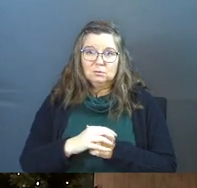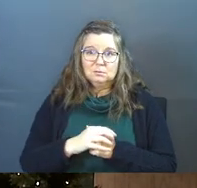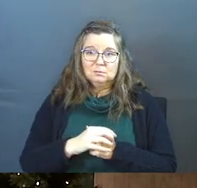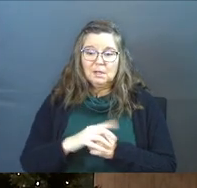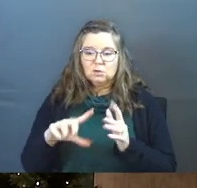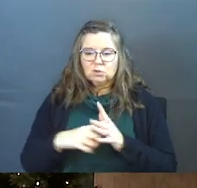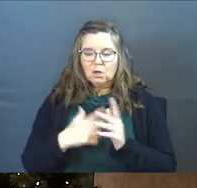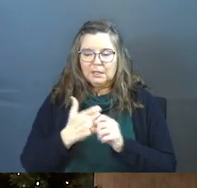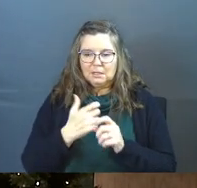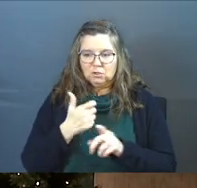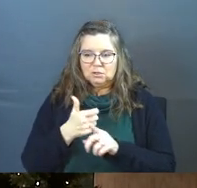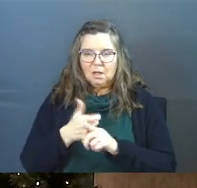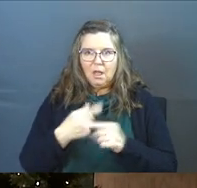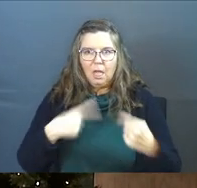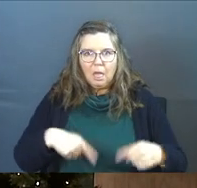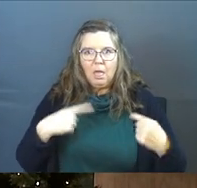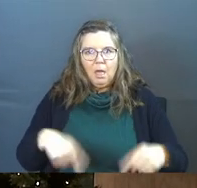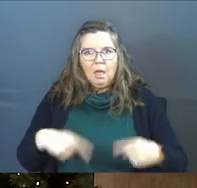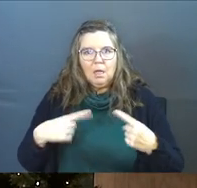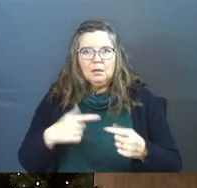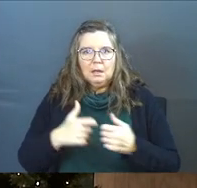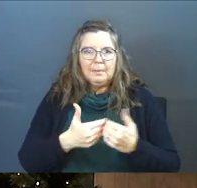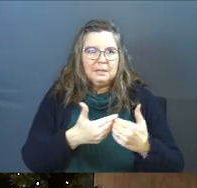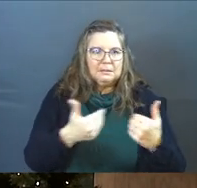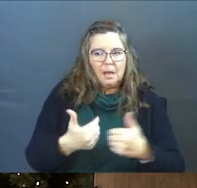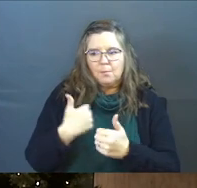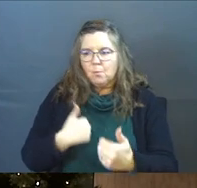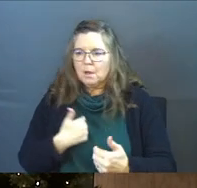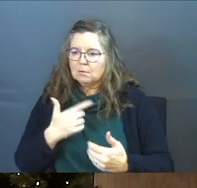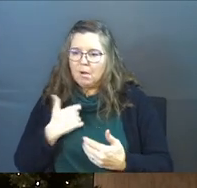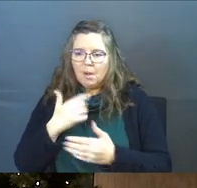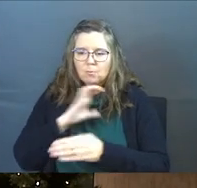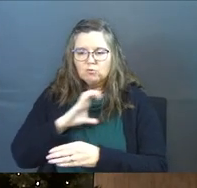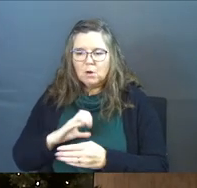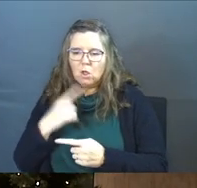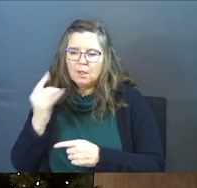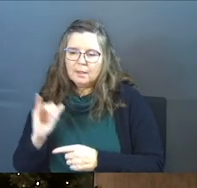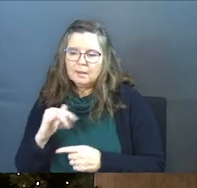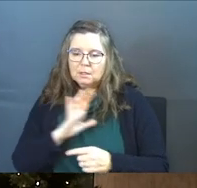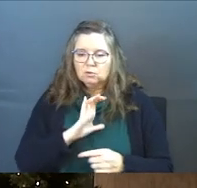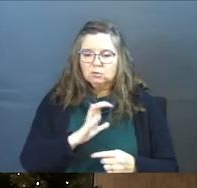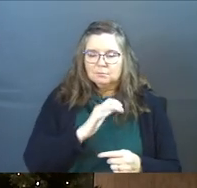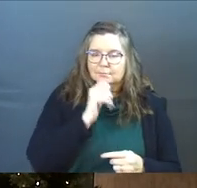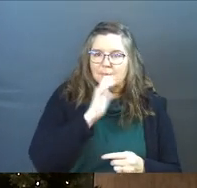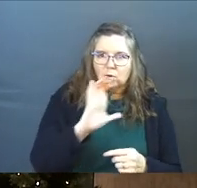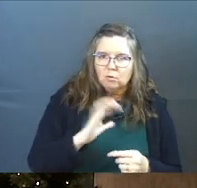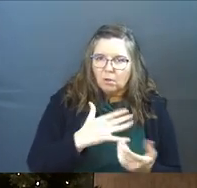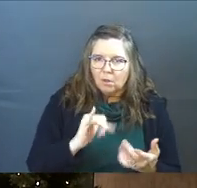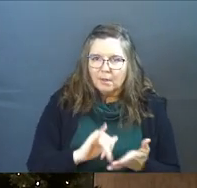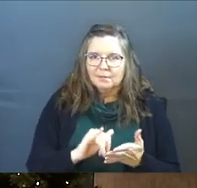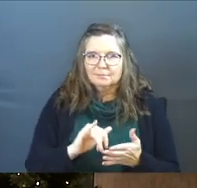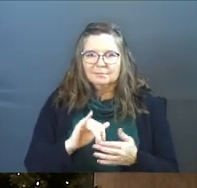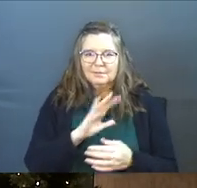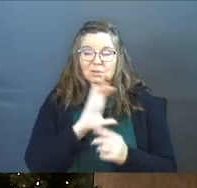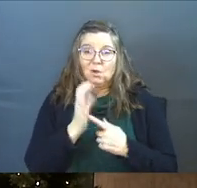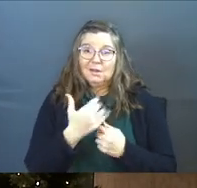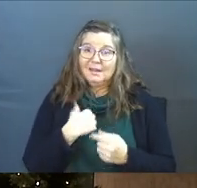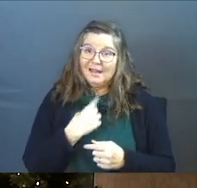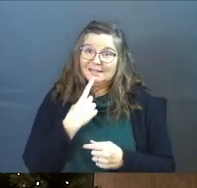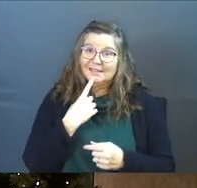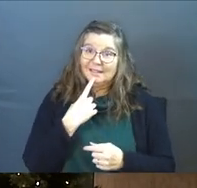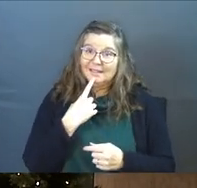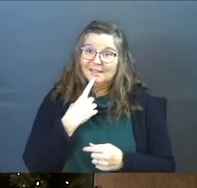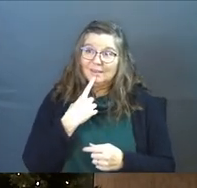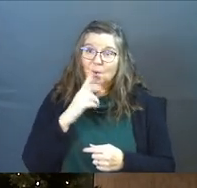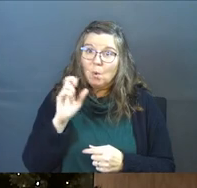And you start getting yourself in arguments about what separates us and what separates us is merely cultural. Dare I say